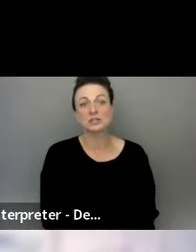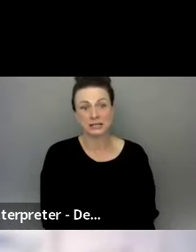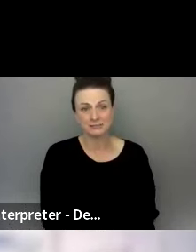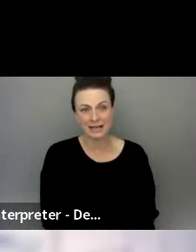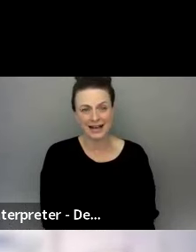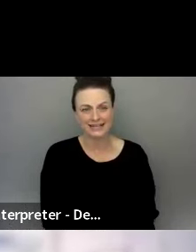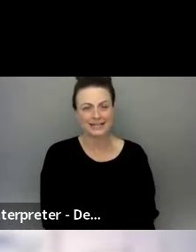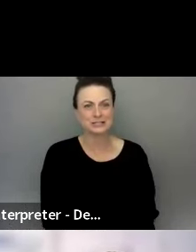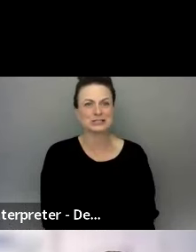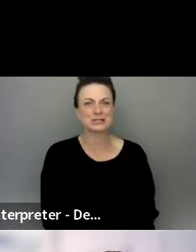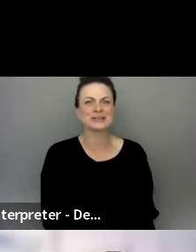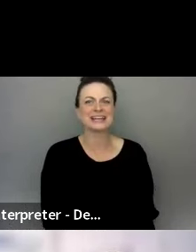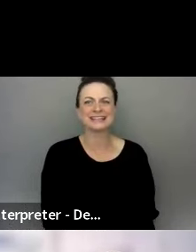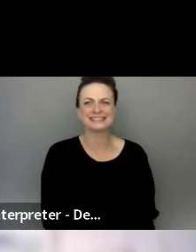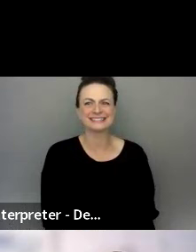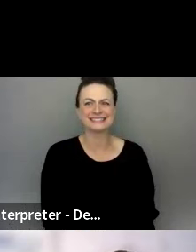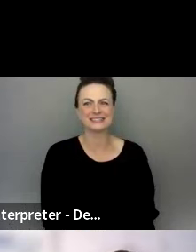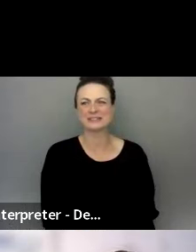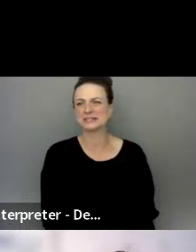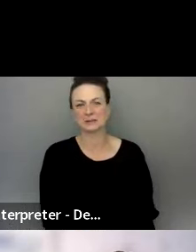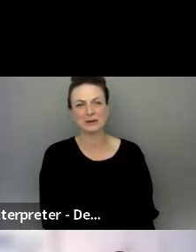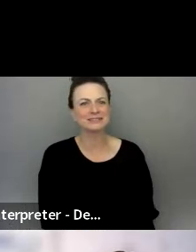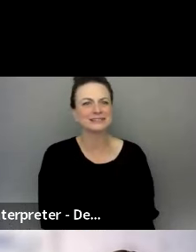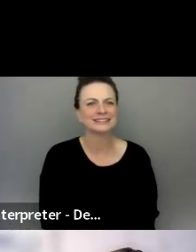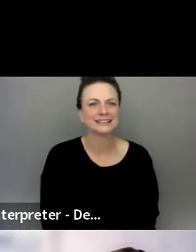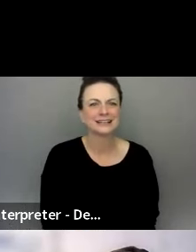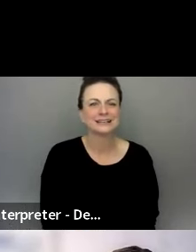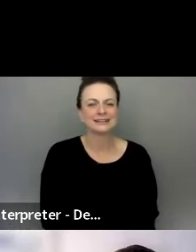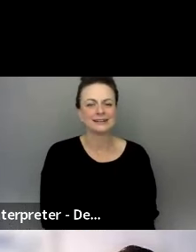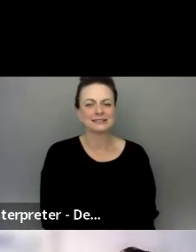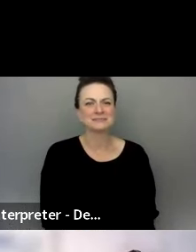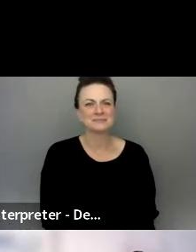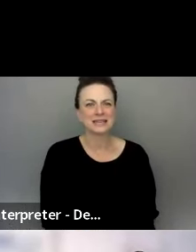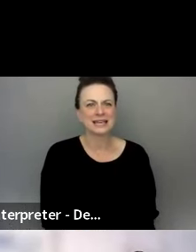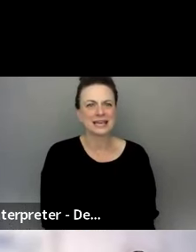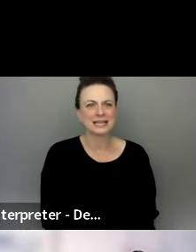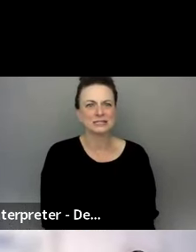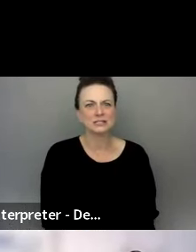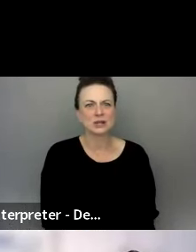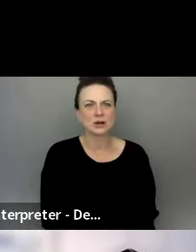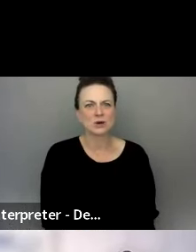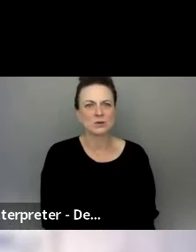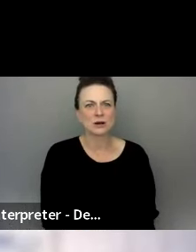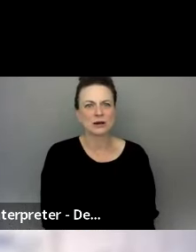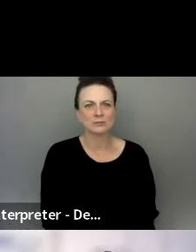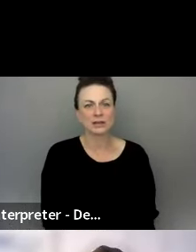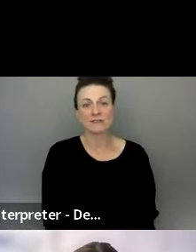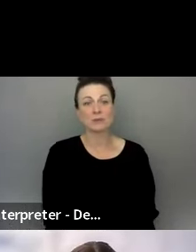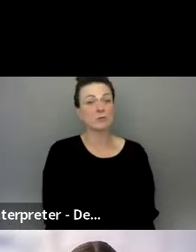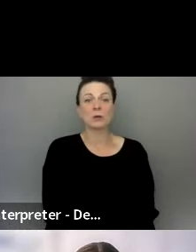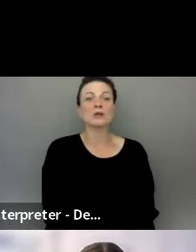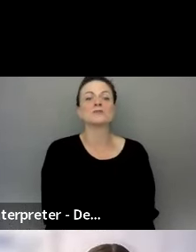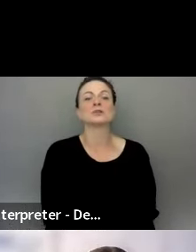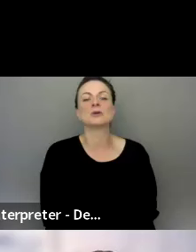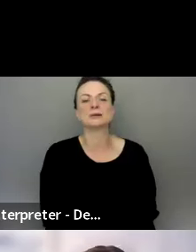Zeno Chin. Hi. Nice to see you again. Good to see everyone. Awesome. And so we